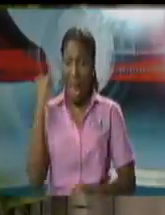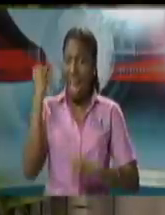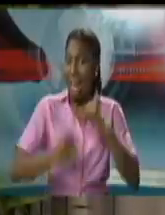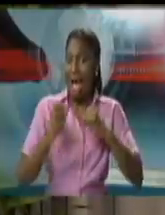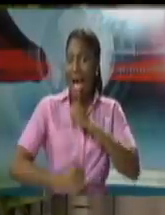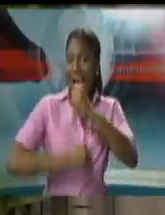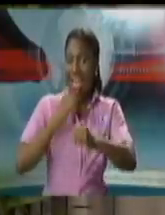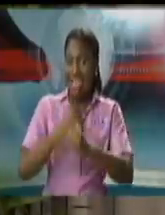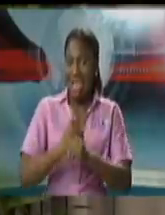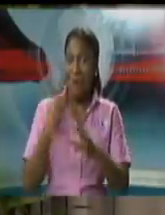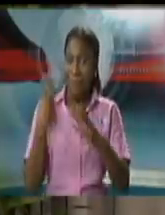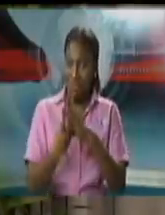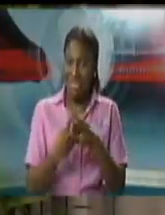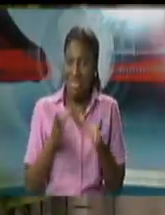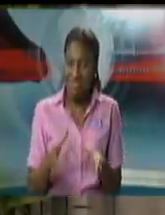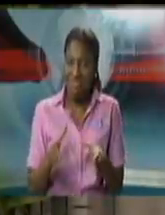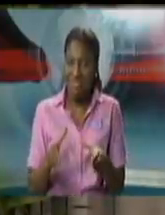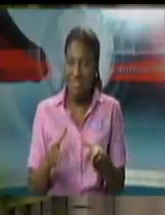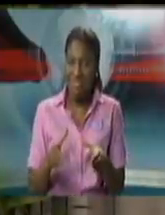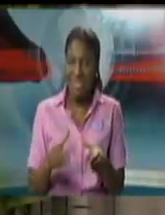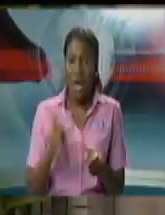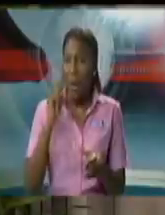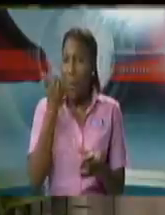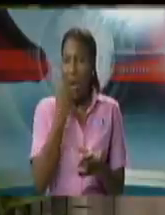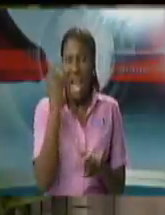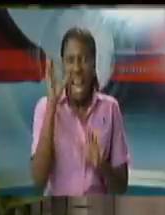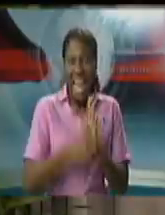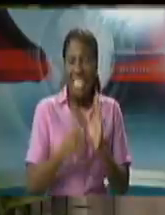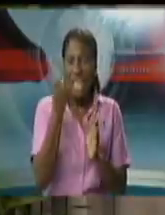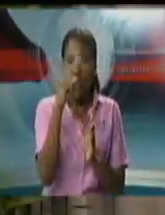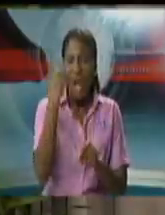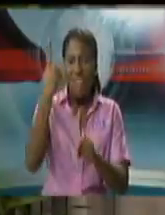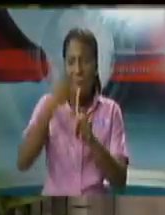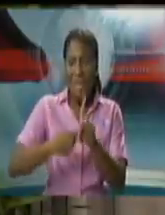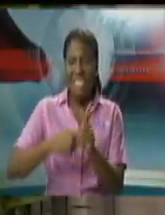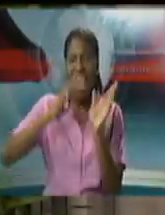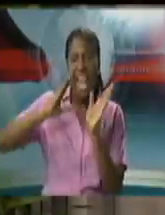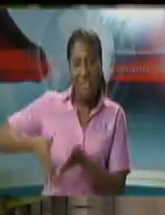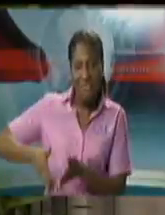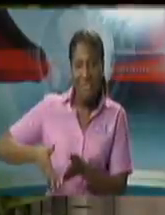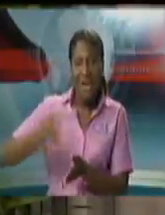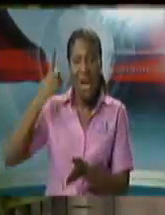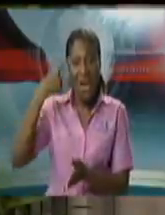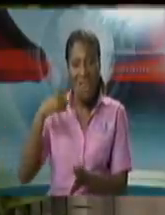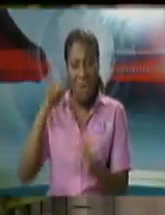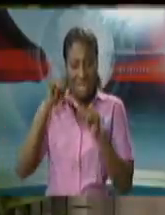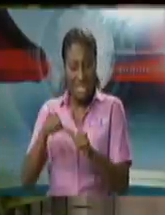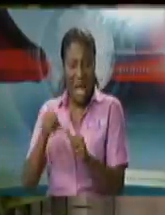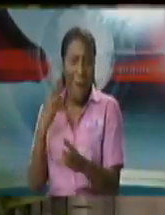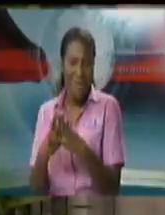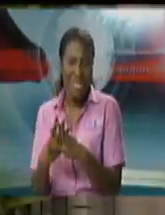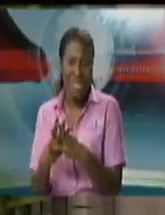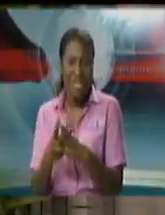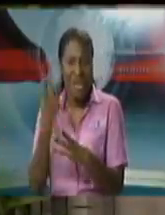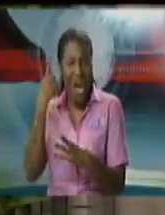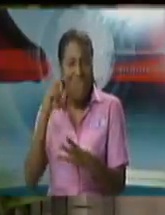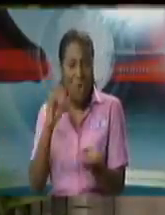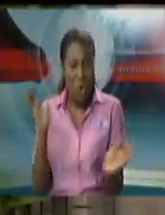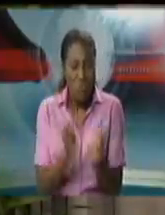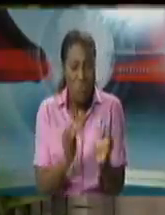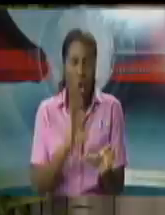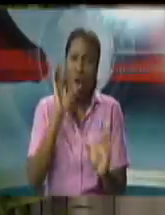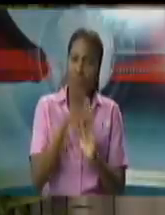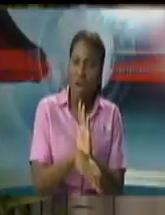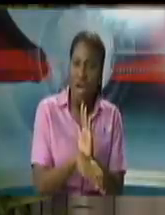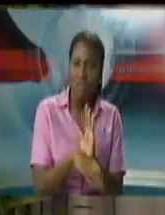people with less than 12 months left on their tomb of imprisonment for summary offenses or it's an